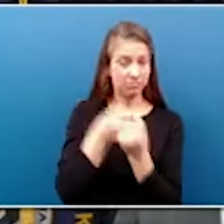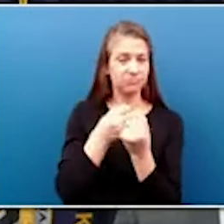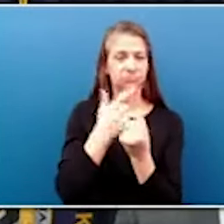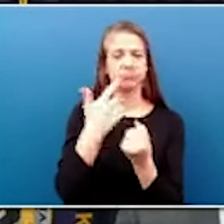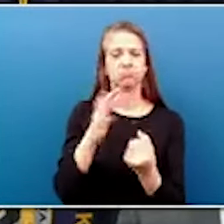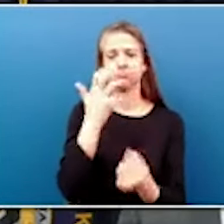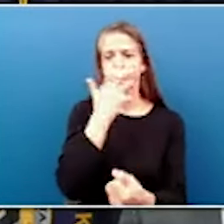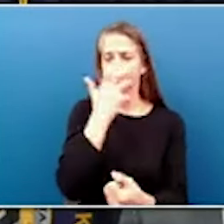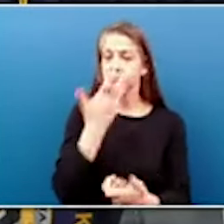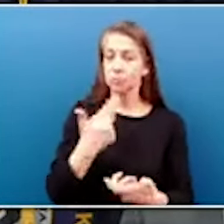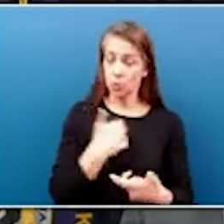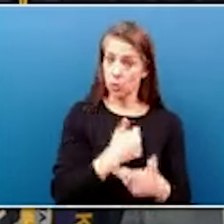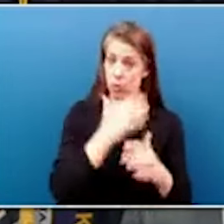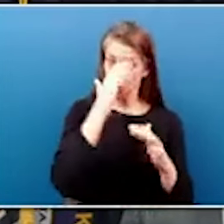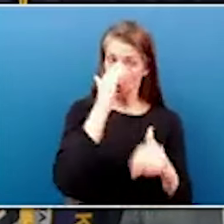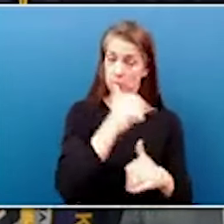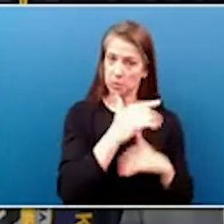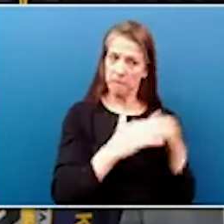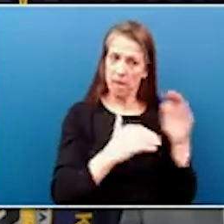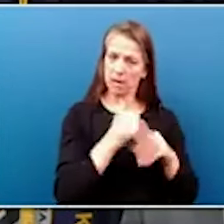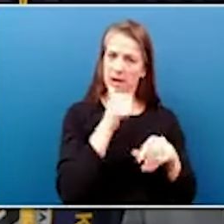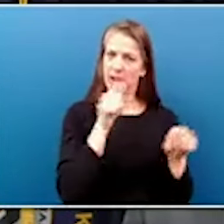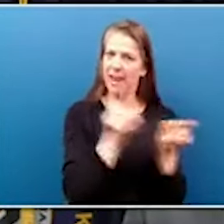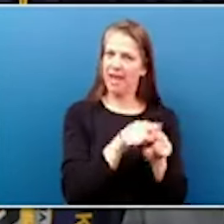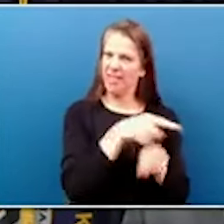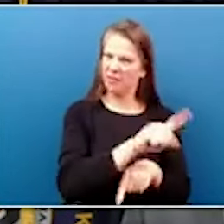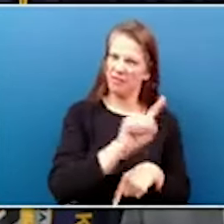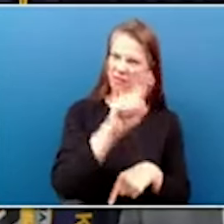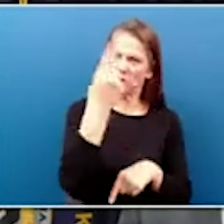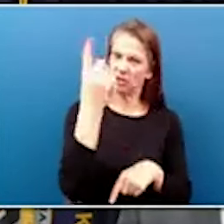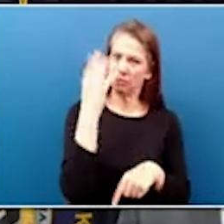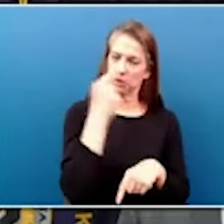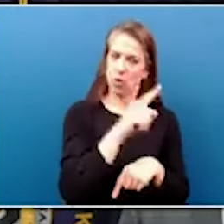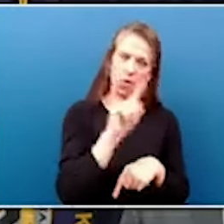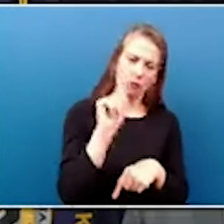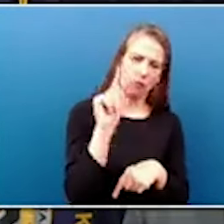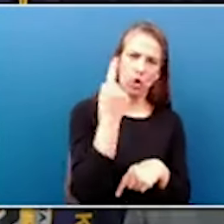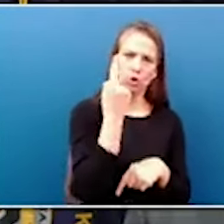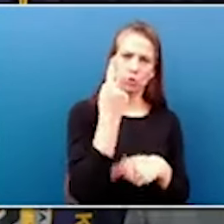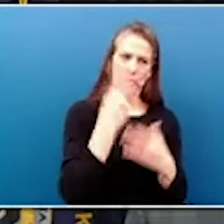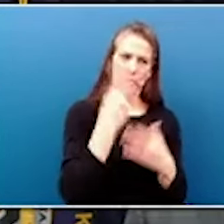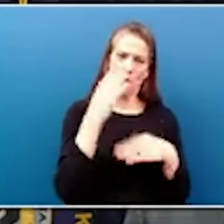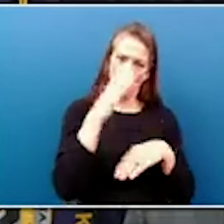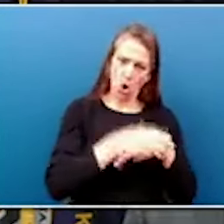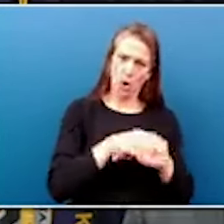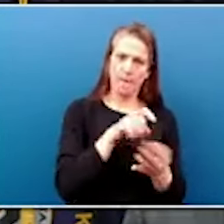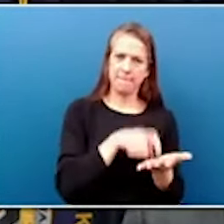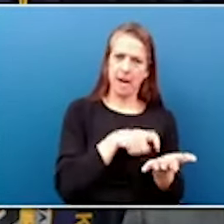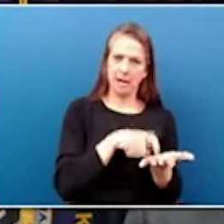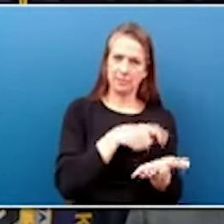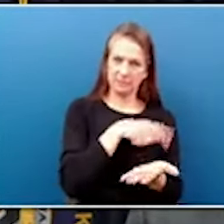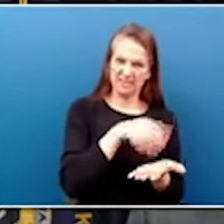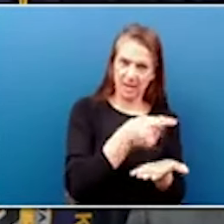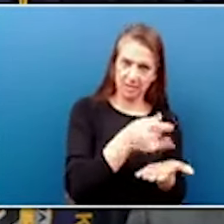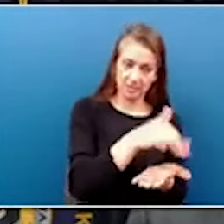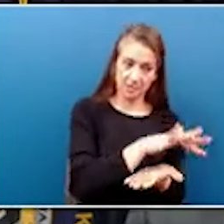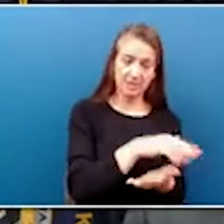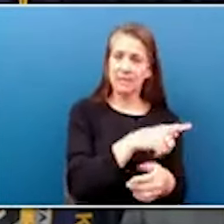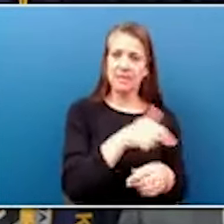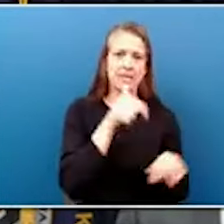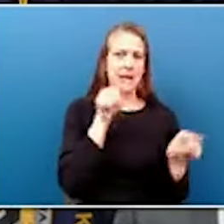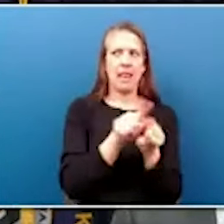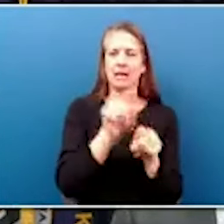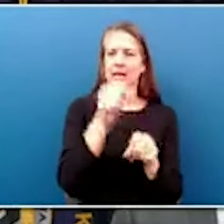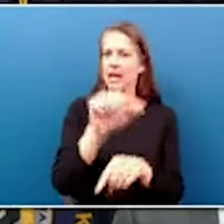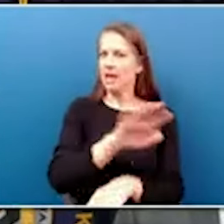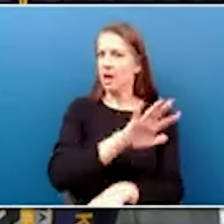build the first of its kind pump storage project on mine lands. If you think of where this is being built, this is unlike any project that's been built around